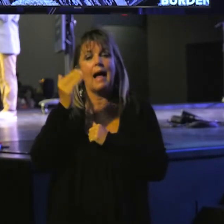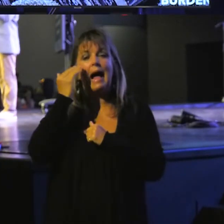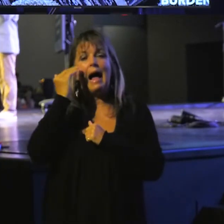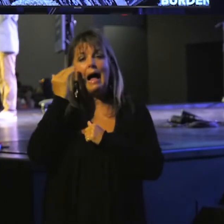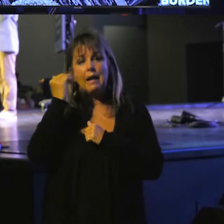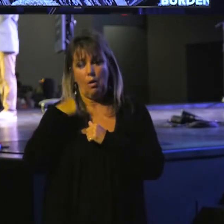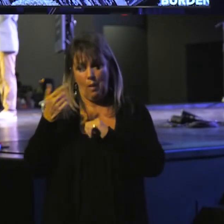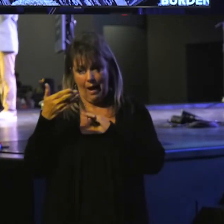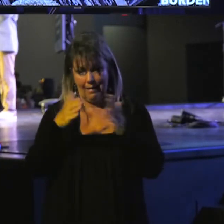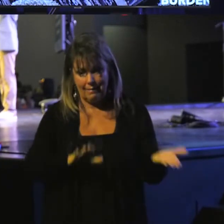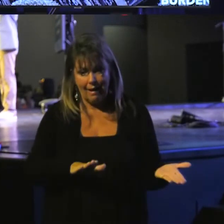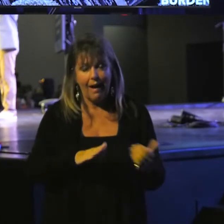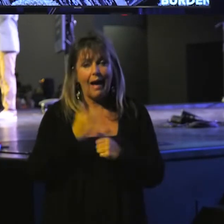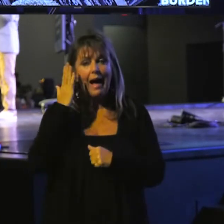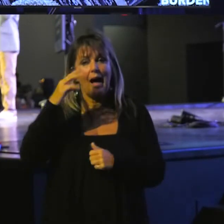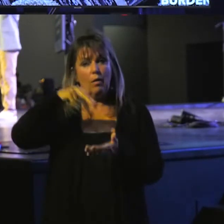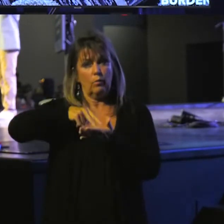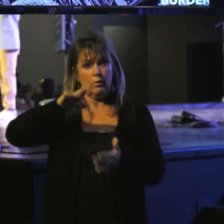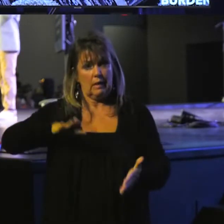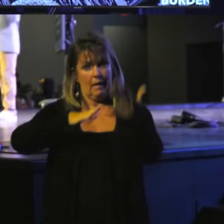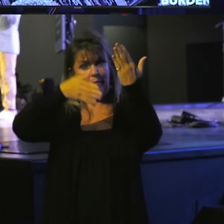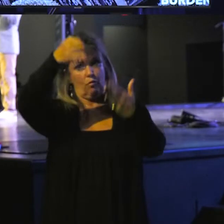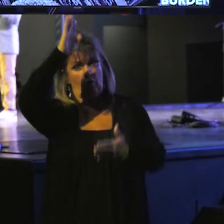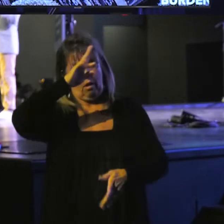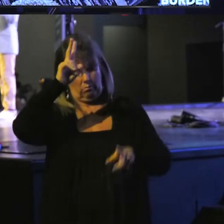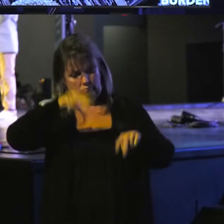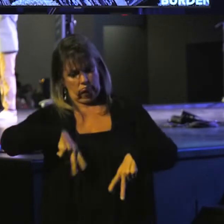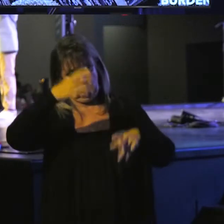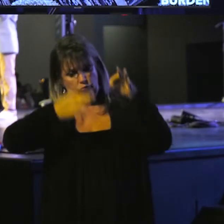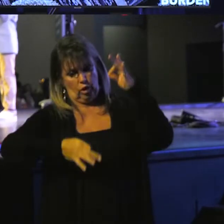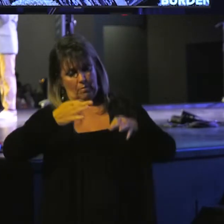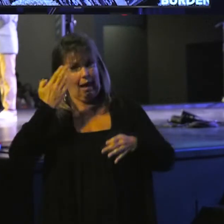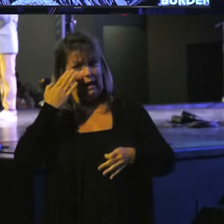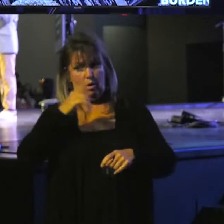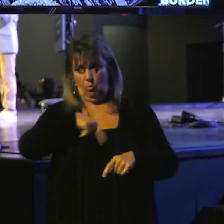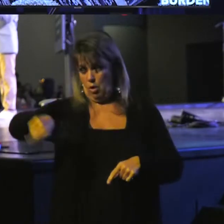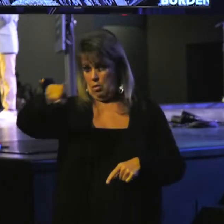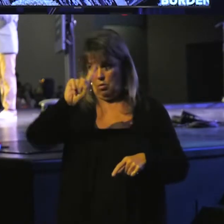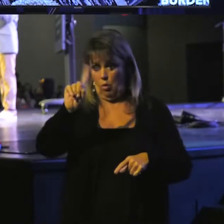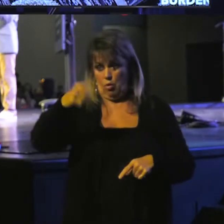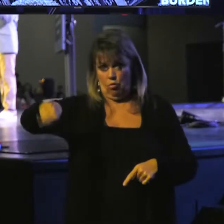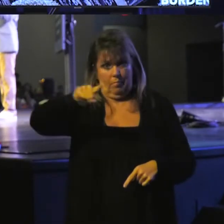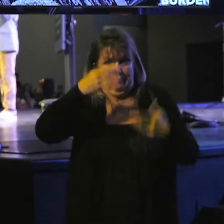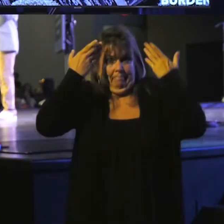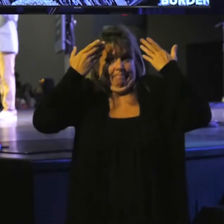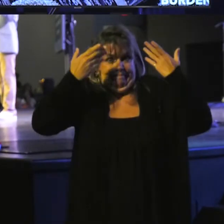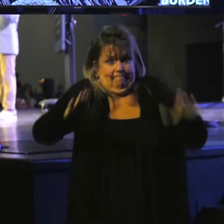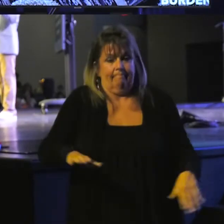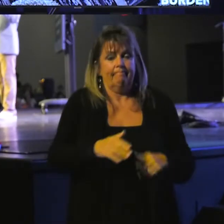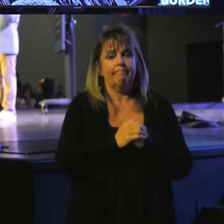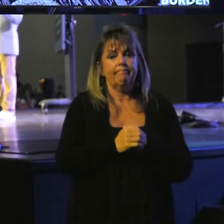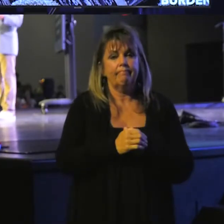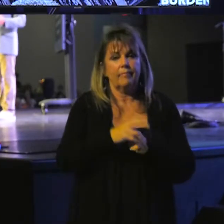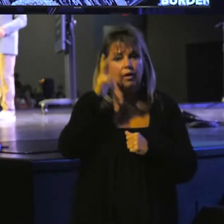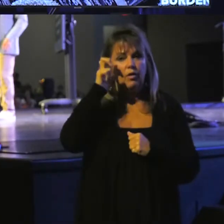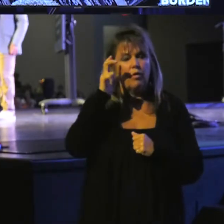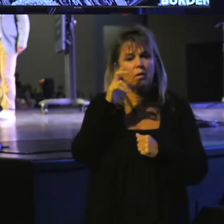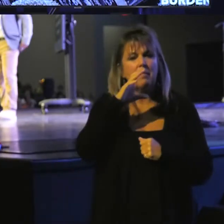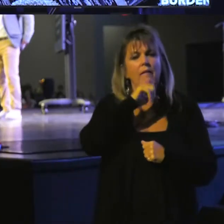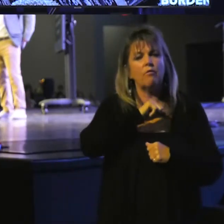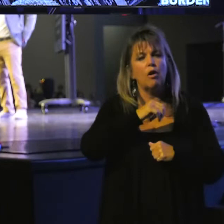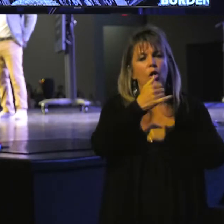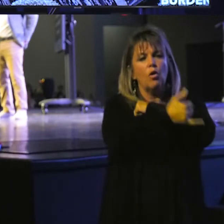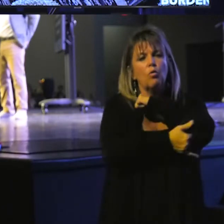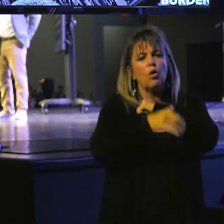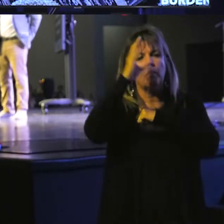when I die, I'm going to stand before him. I don't know where you'll be. You heard about that old country boy one time